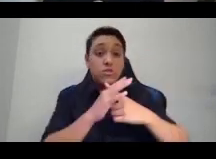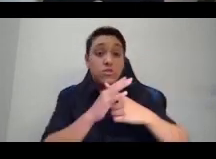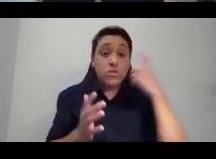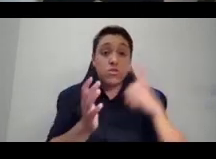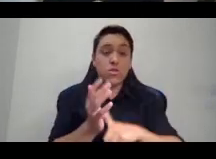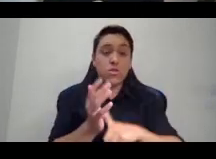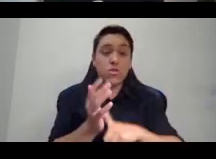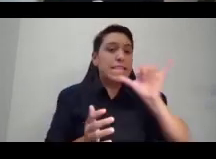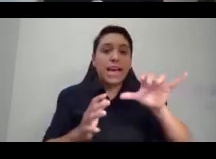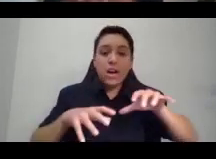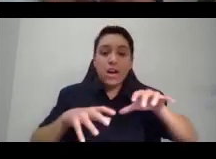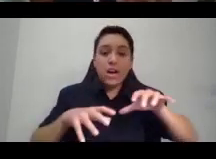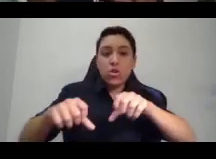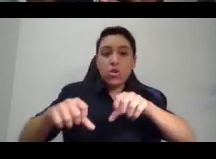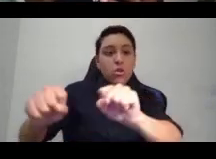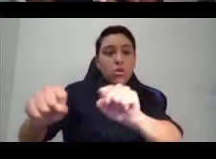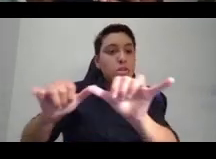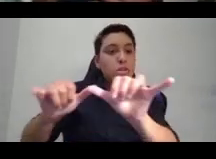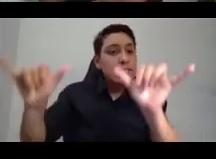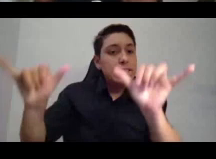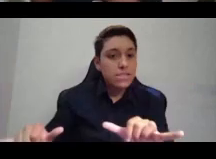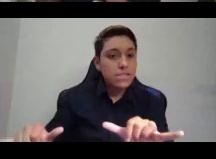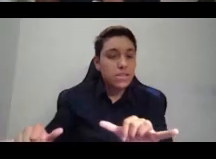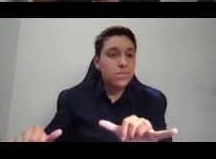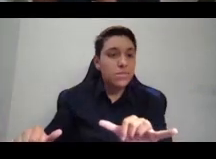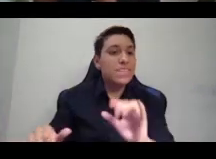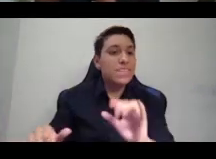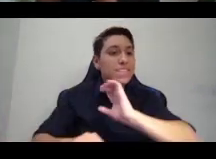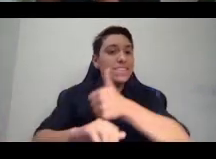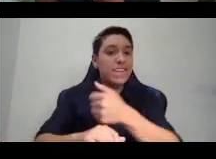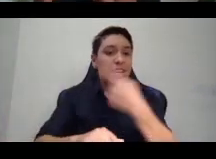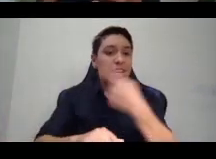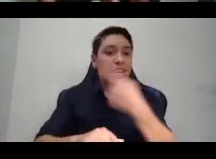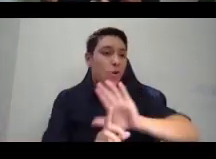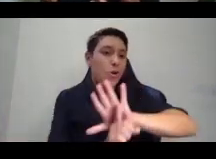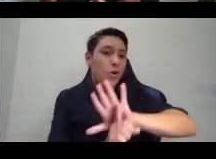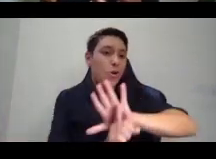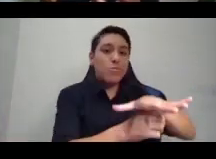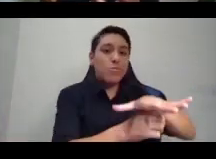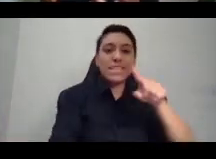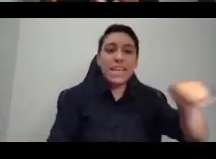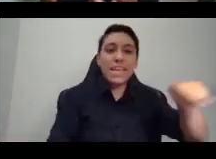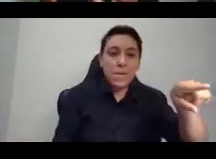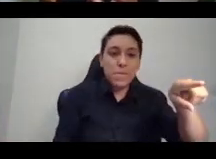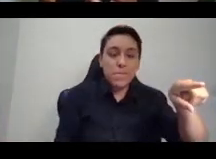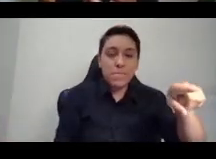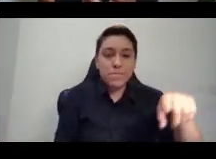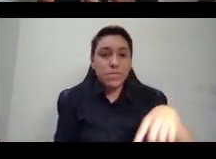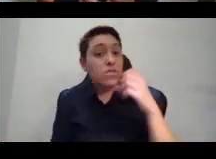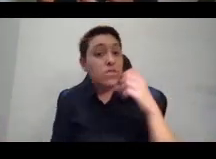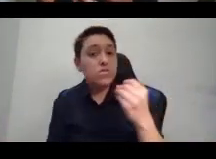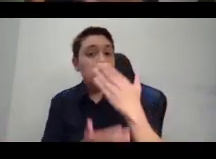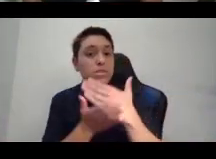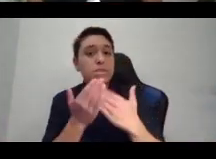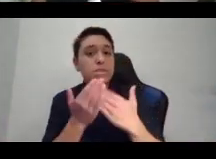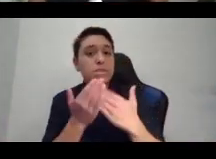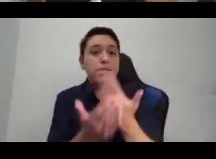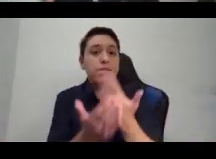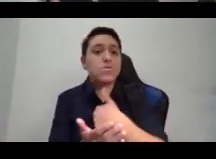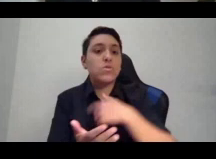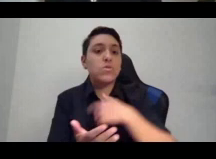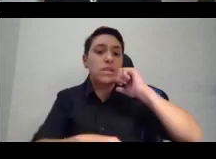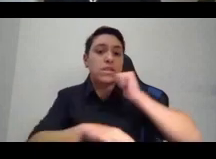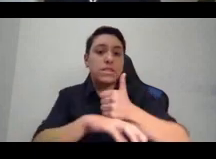these are the facts that we need to establish about the gender